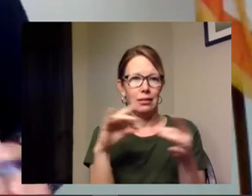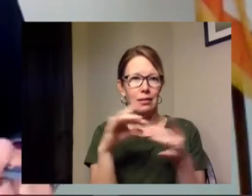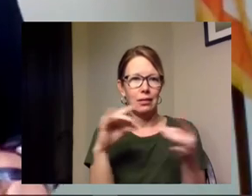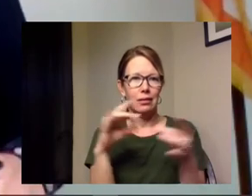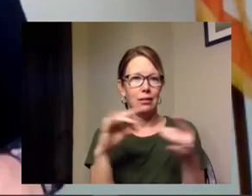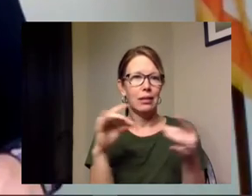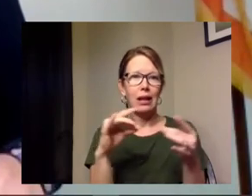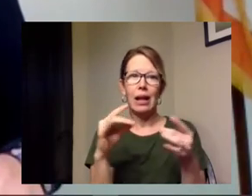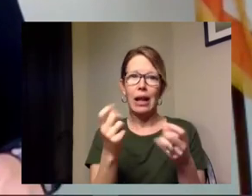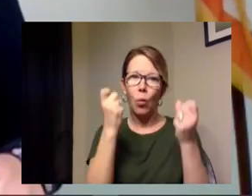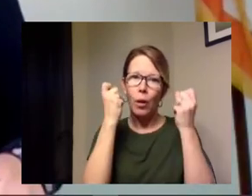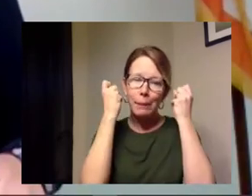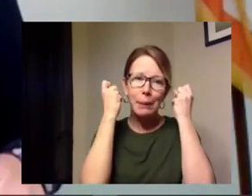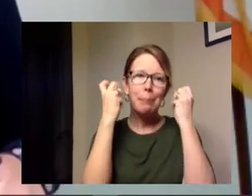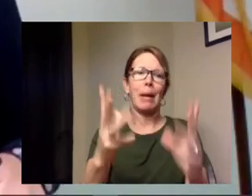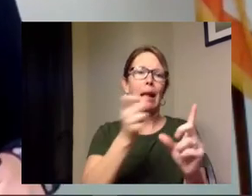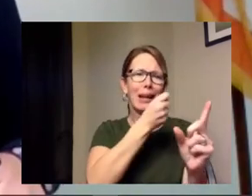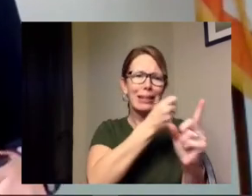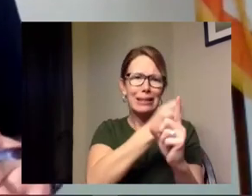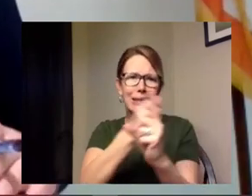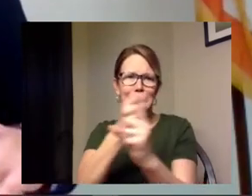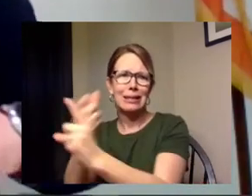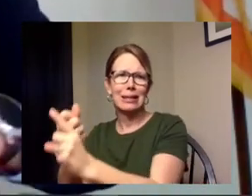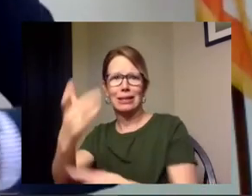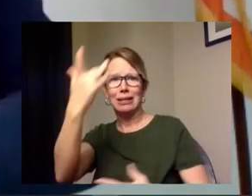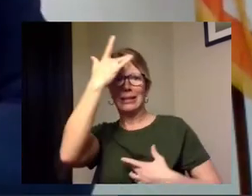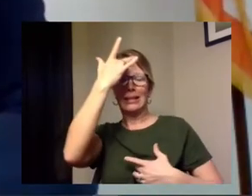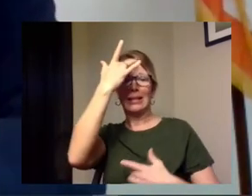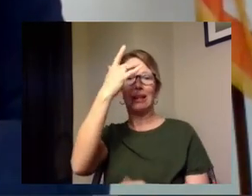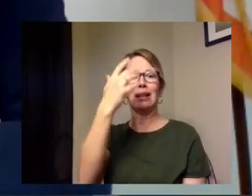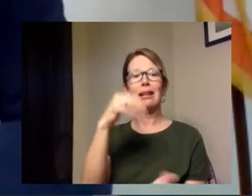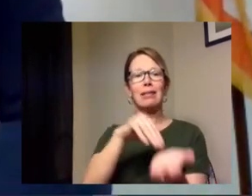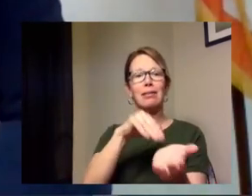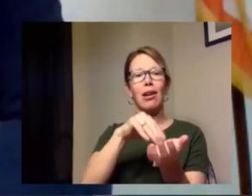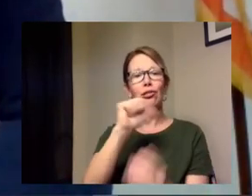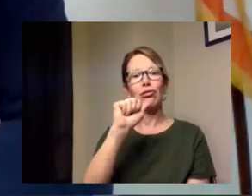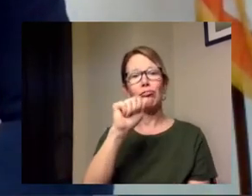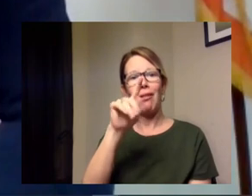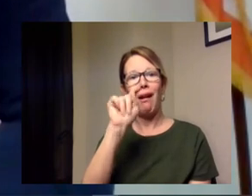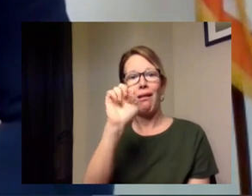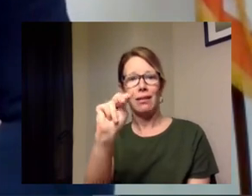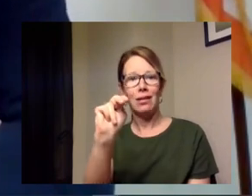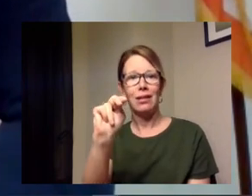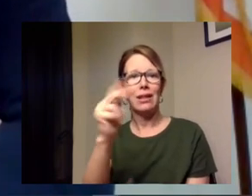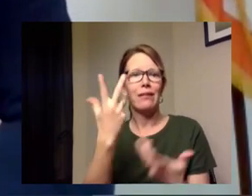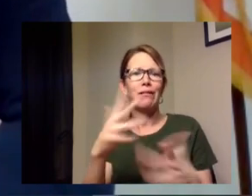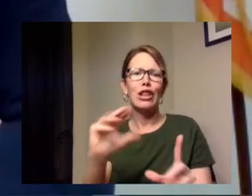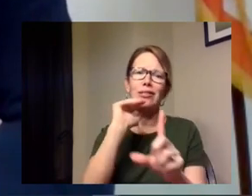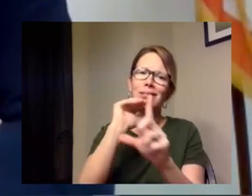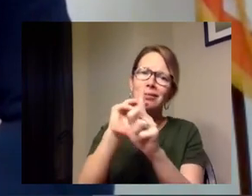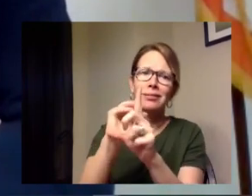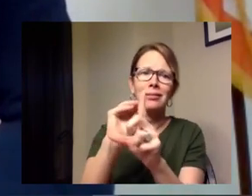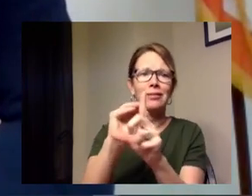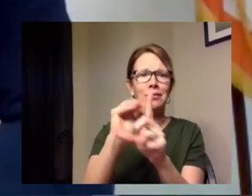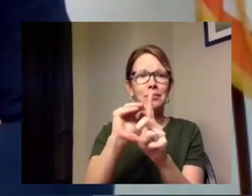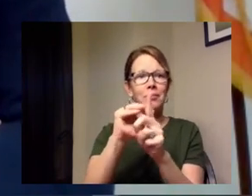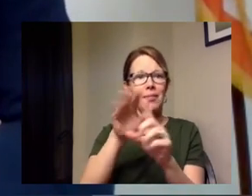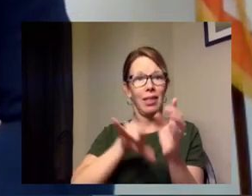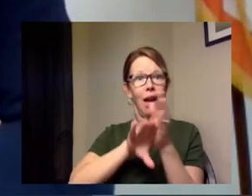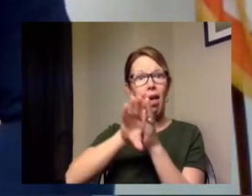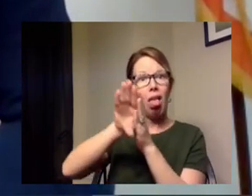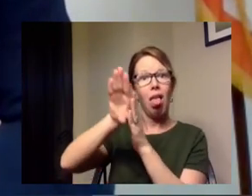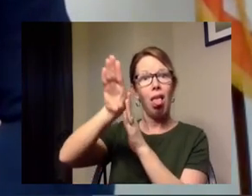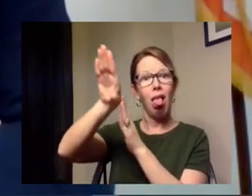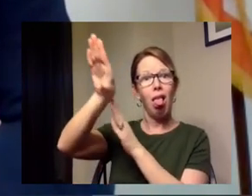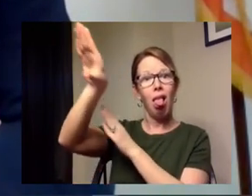there's going to be a lot of cases the dr acton uh today and yesterday uh reminded us that at the peak we could be